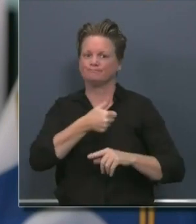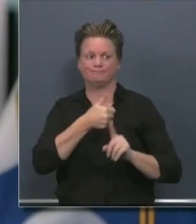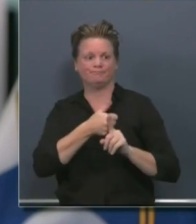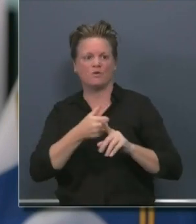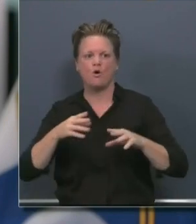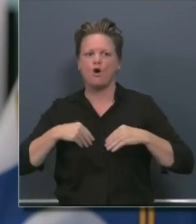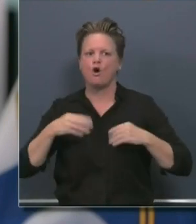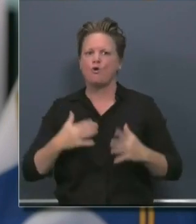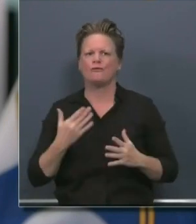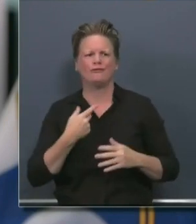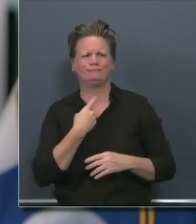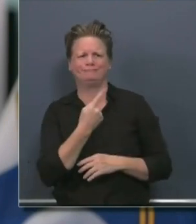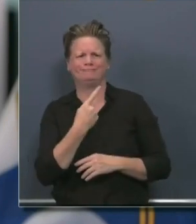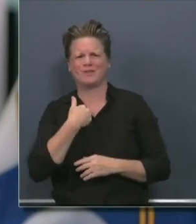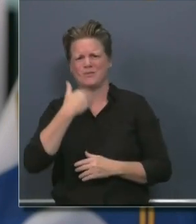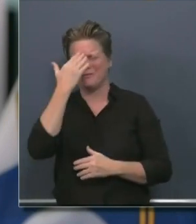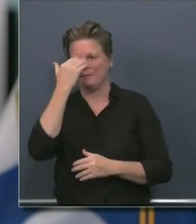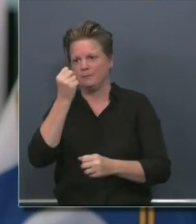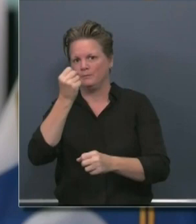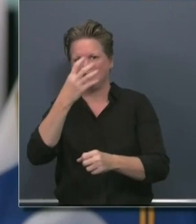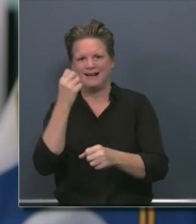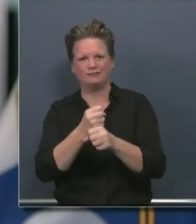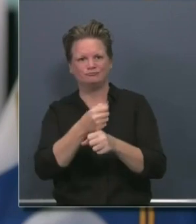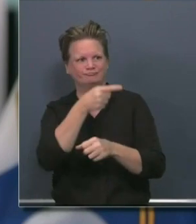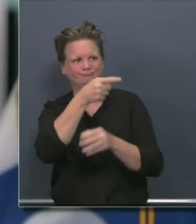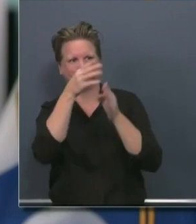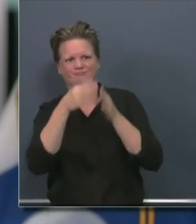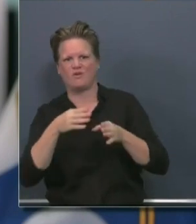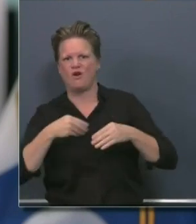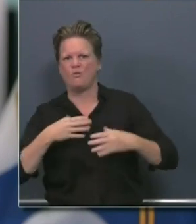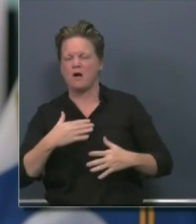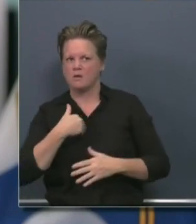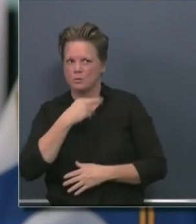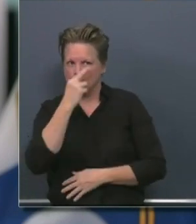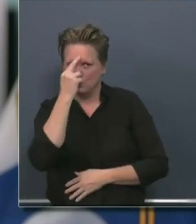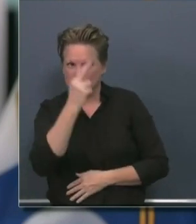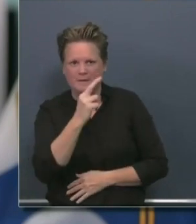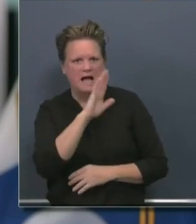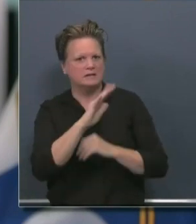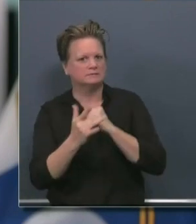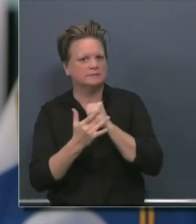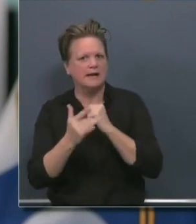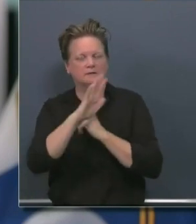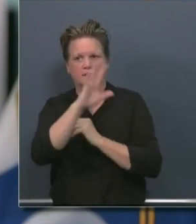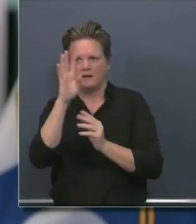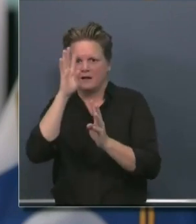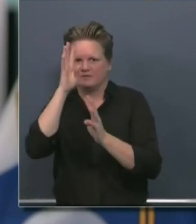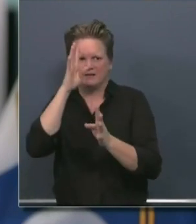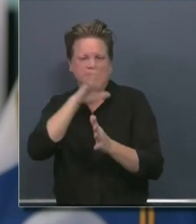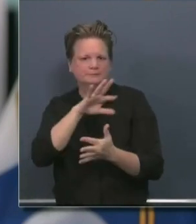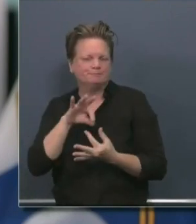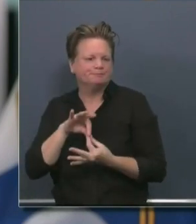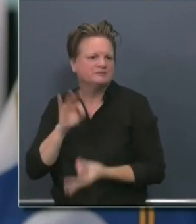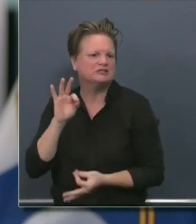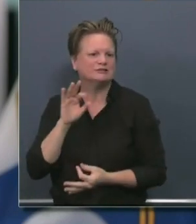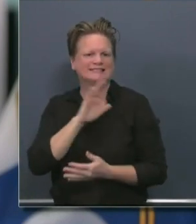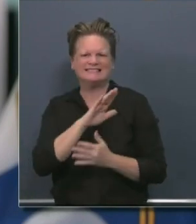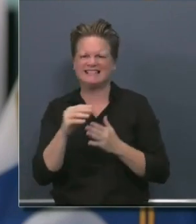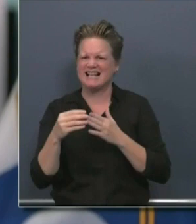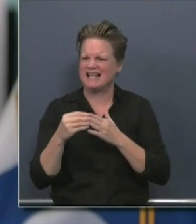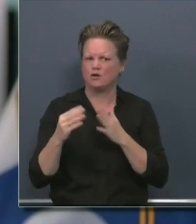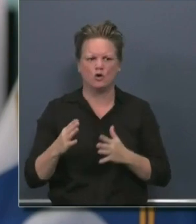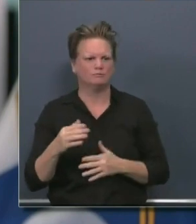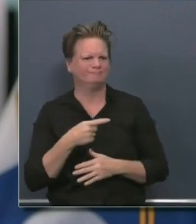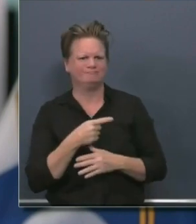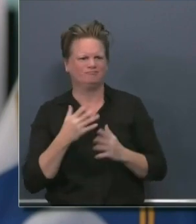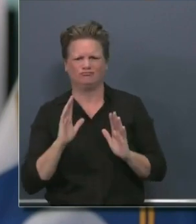years. I have great reverence for their technology, for their innovative spirit, uh, for their leadership, uh, and